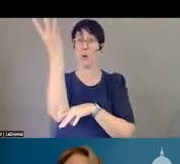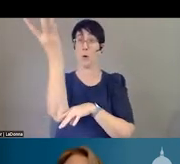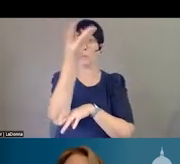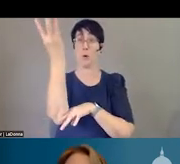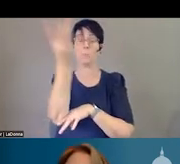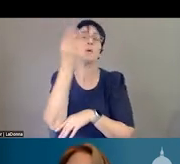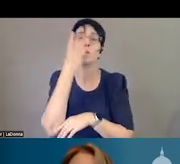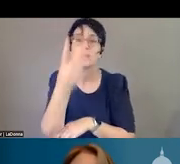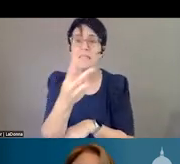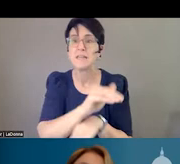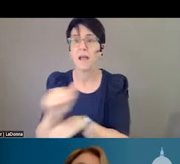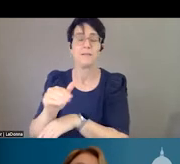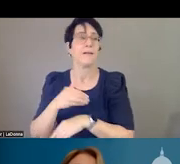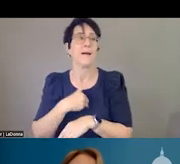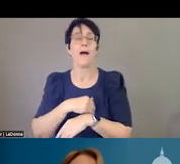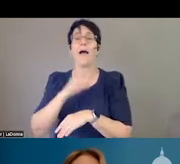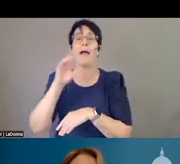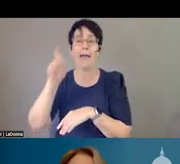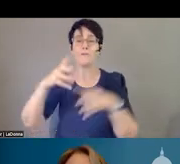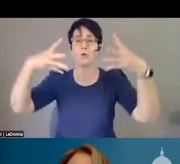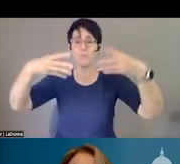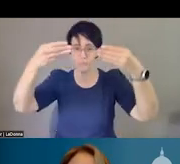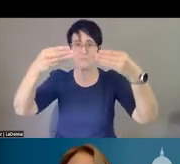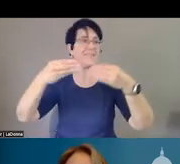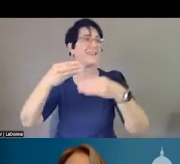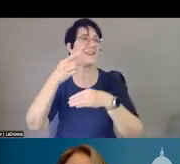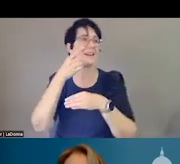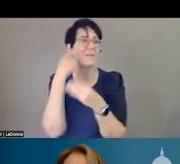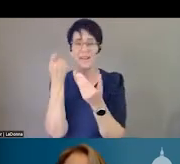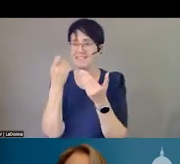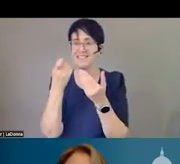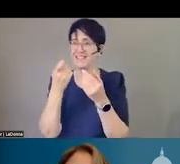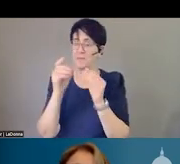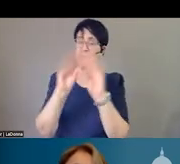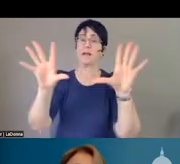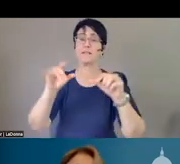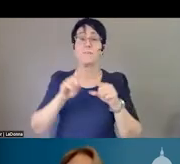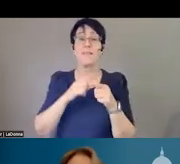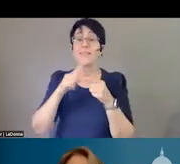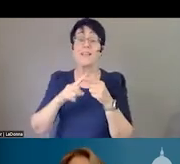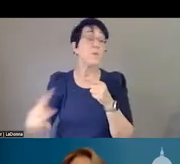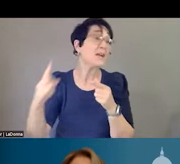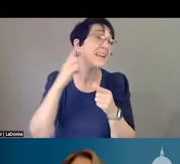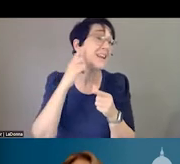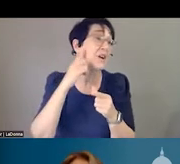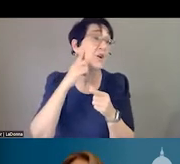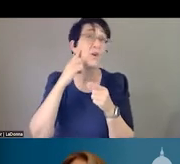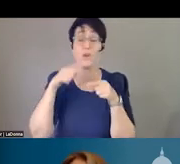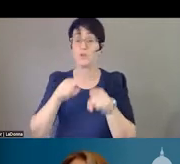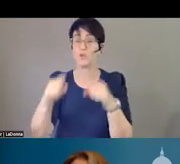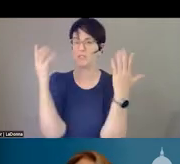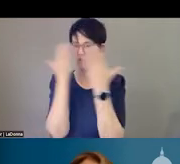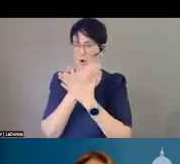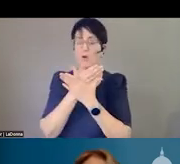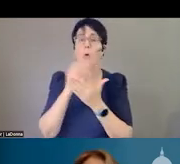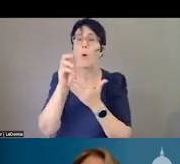see. In fact, I close my blinds. And when it's dark and foggy, we hear that foghorn. And as you know, lighthouses were